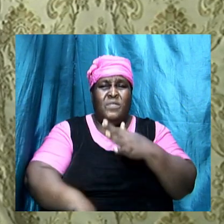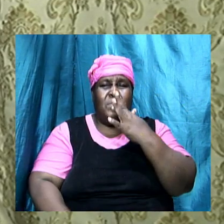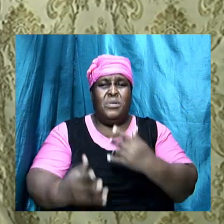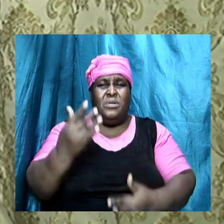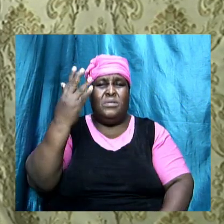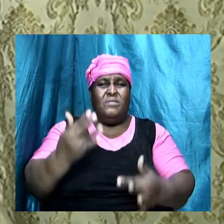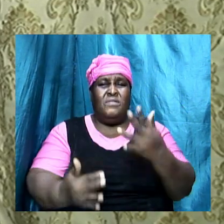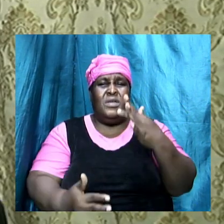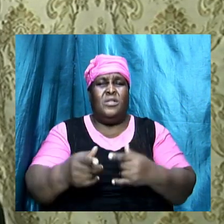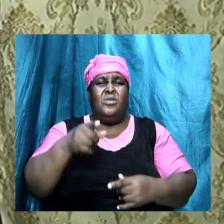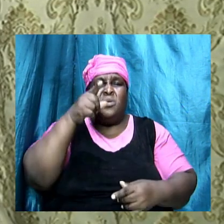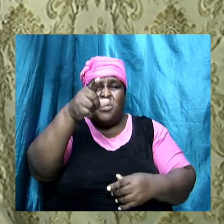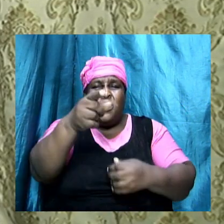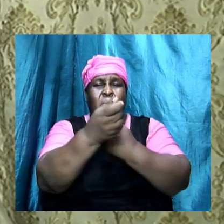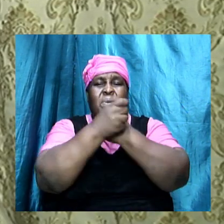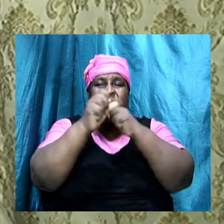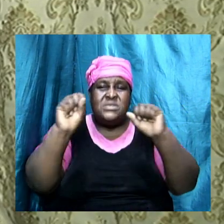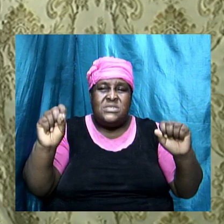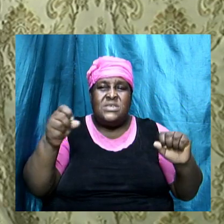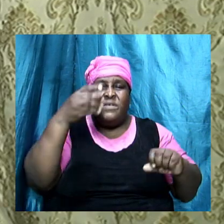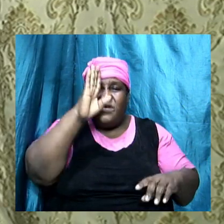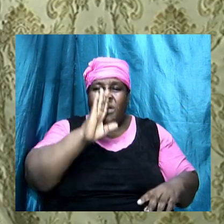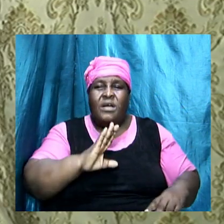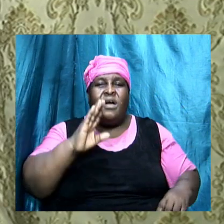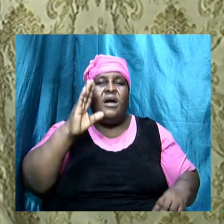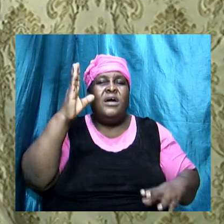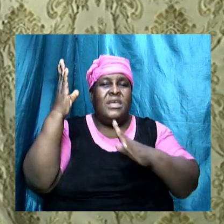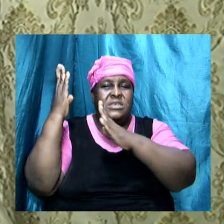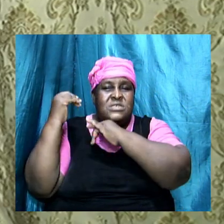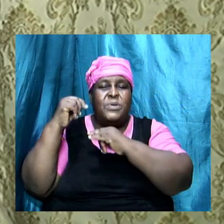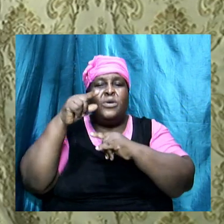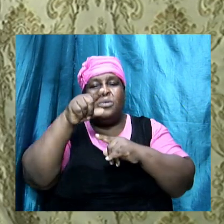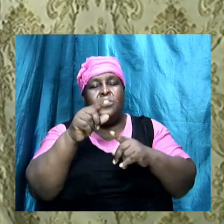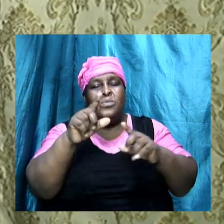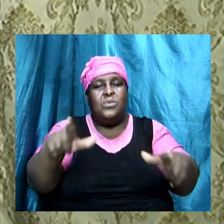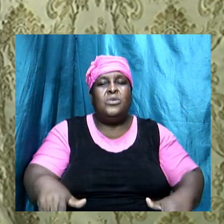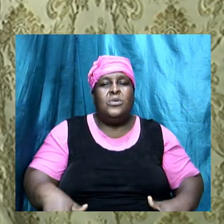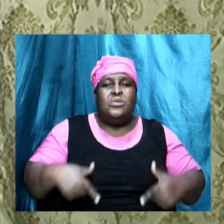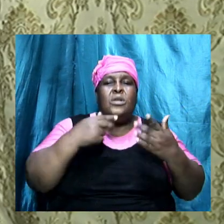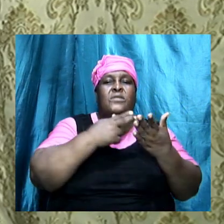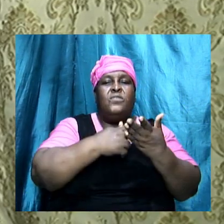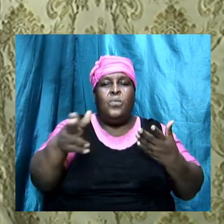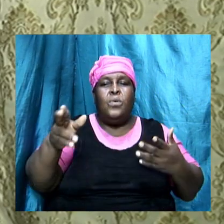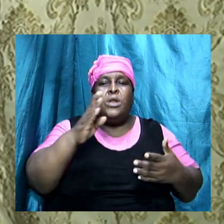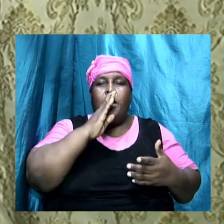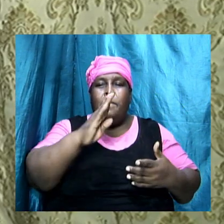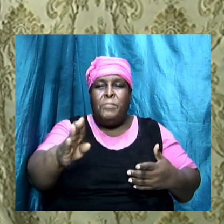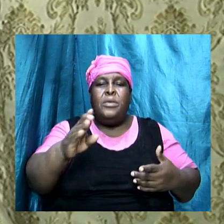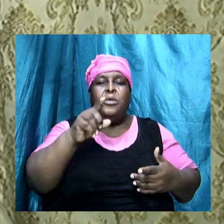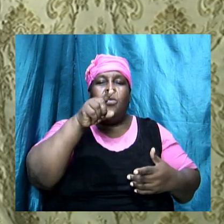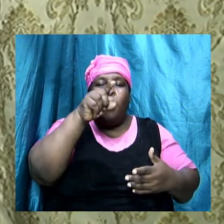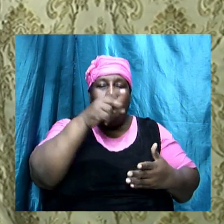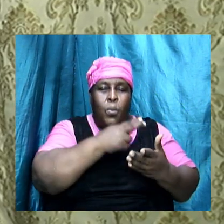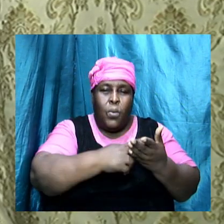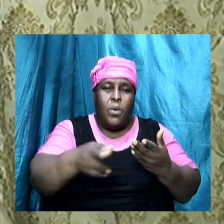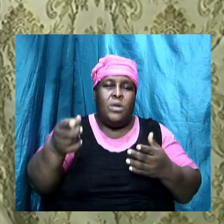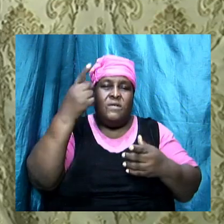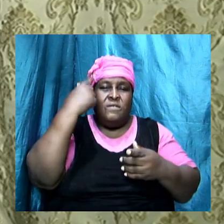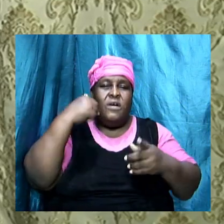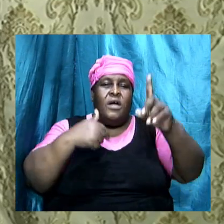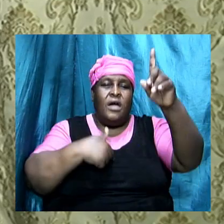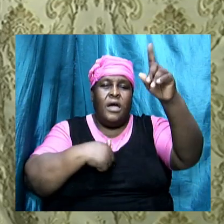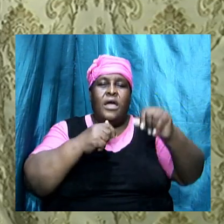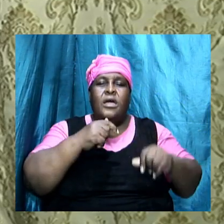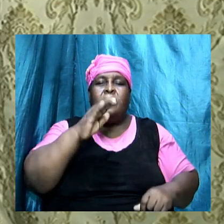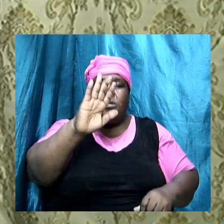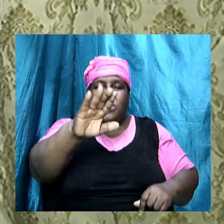you are saved God expects you to live holy be holy for I the Lord your